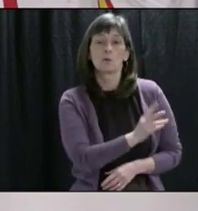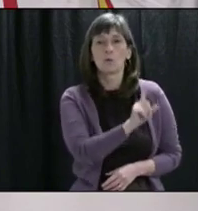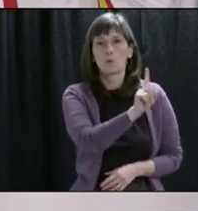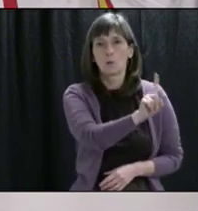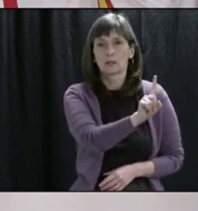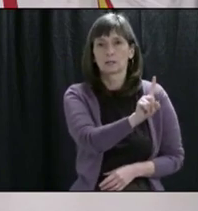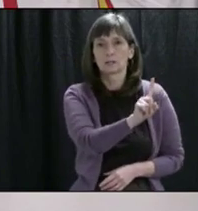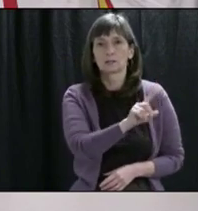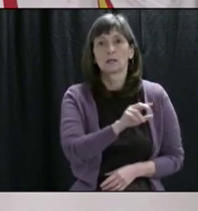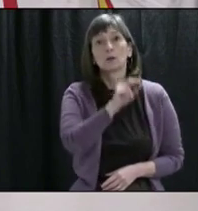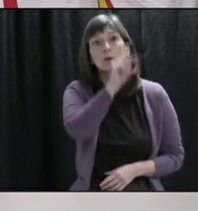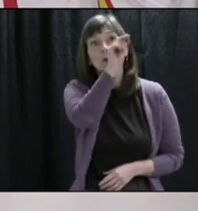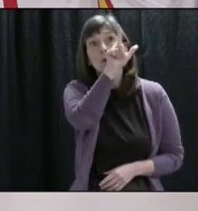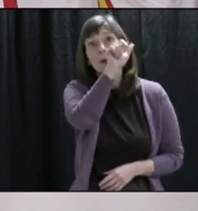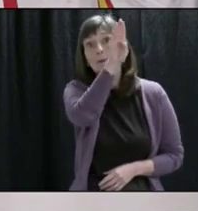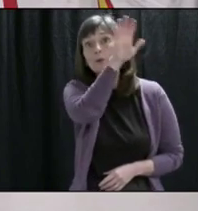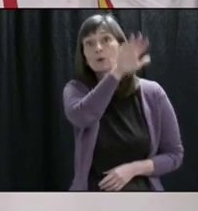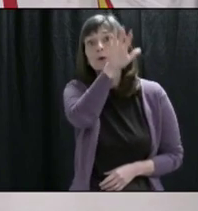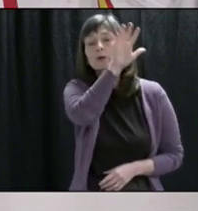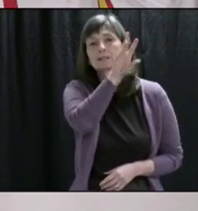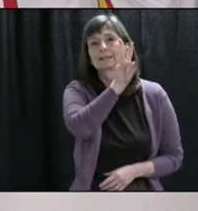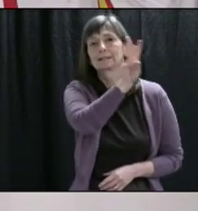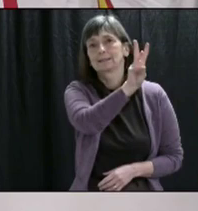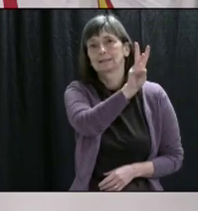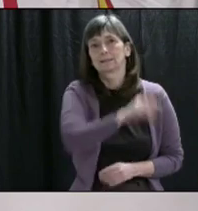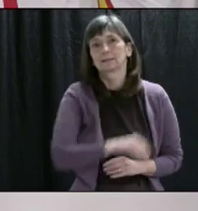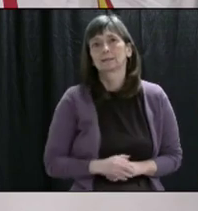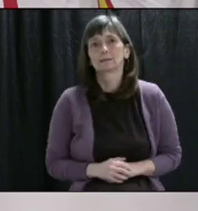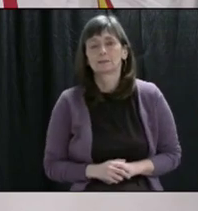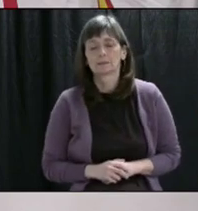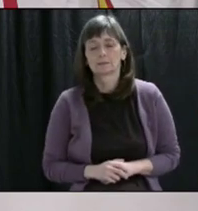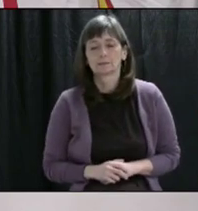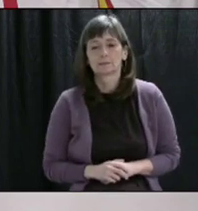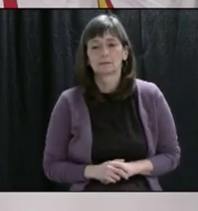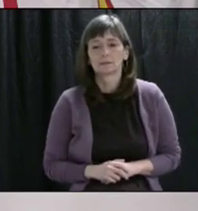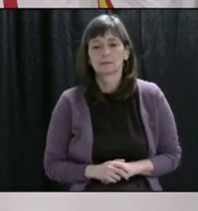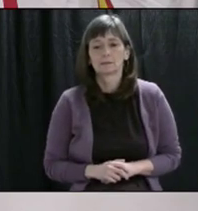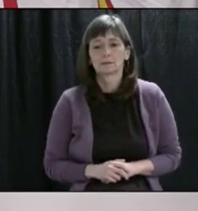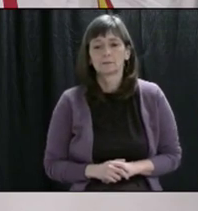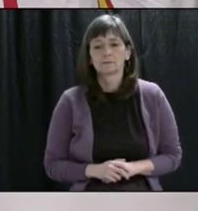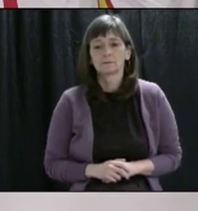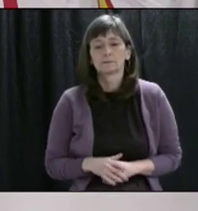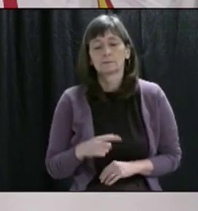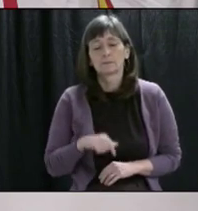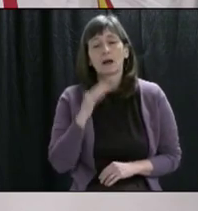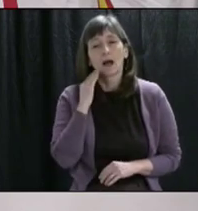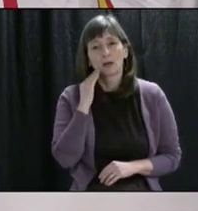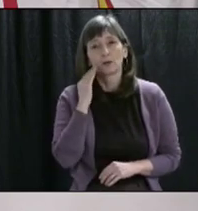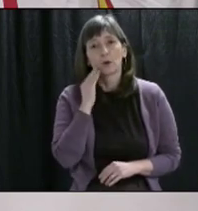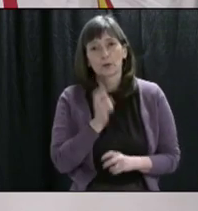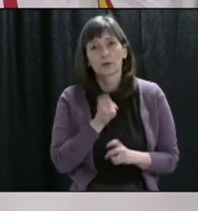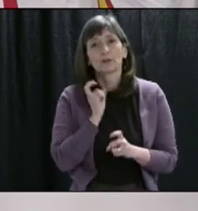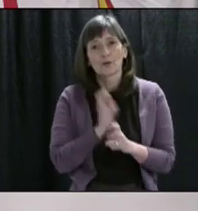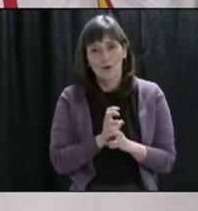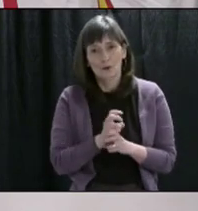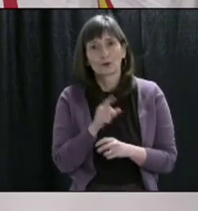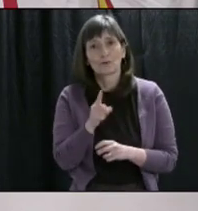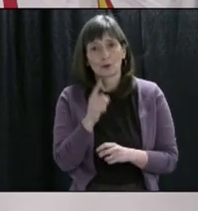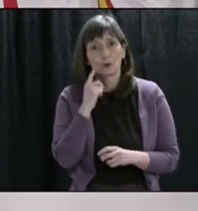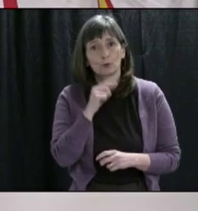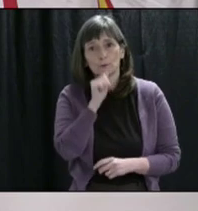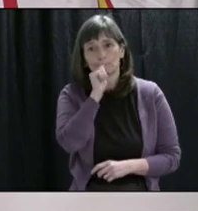Western, and 6 in Labrador Grenfell Health. We know the sacrifices we are asking you to make are great,